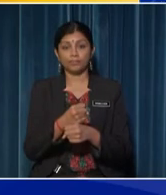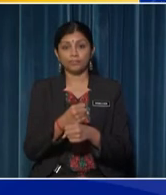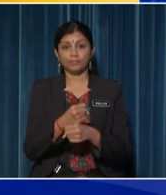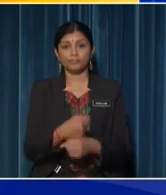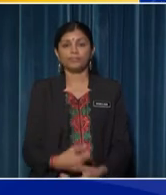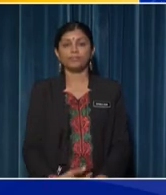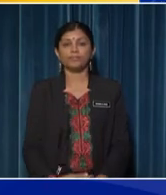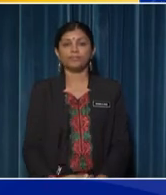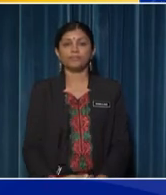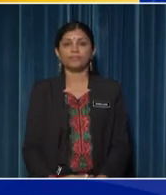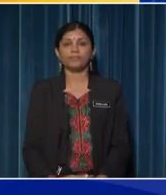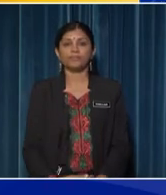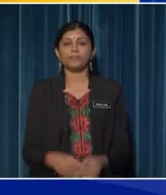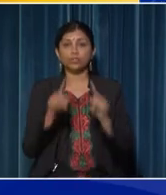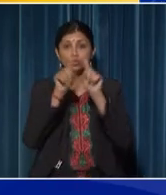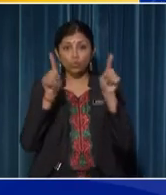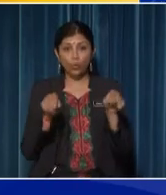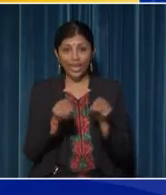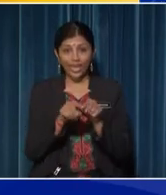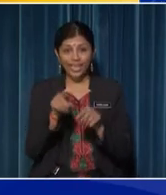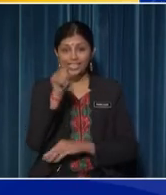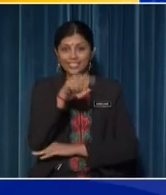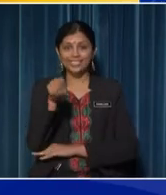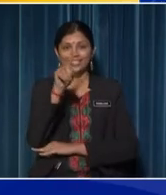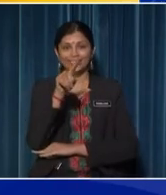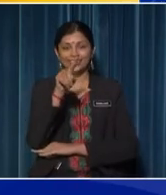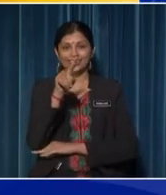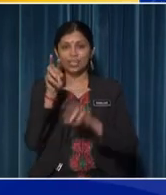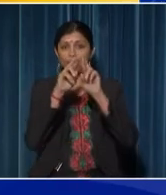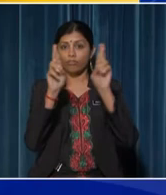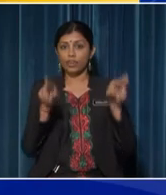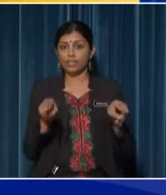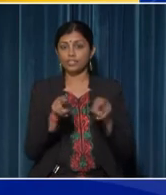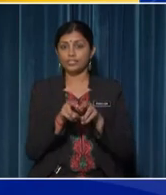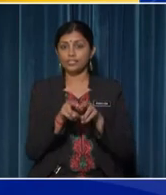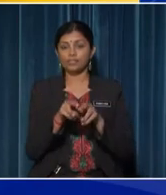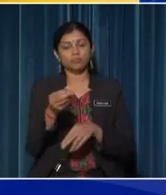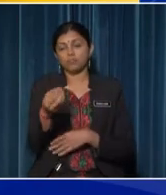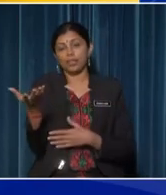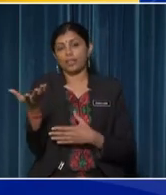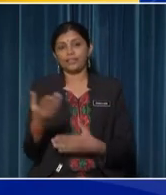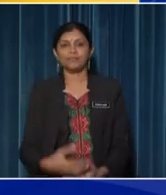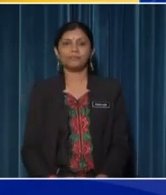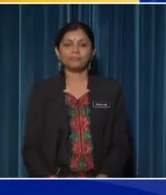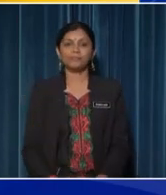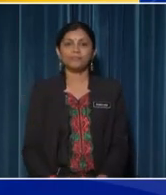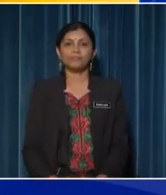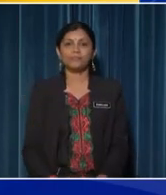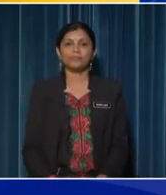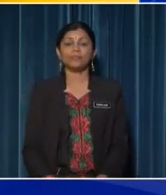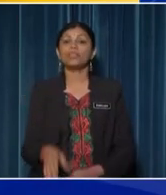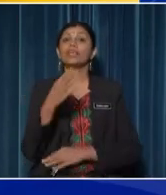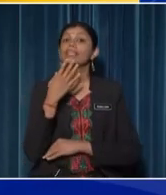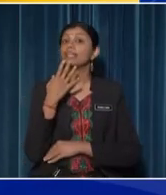the object is a square, circle, rectangle or any other shape The